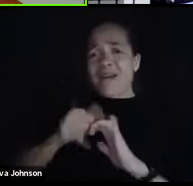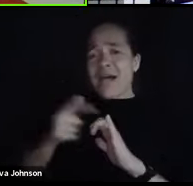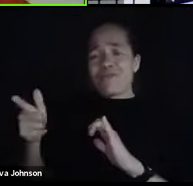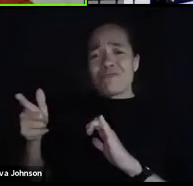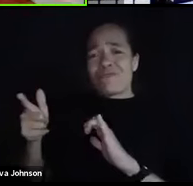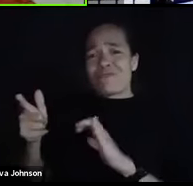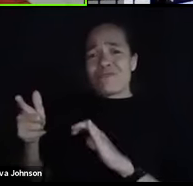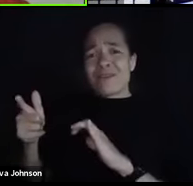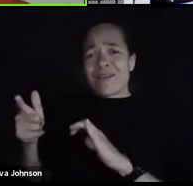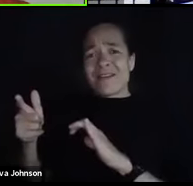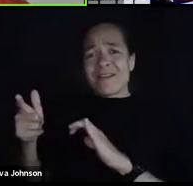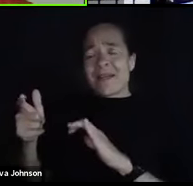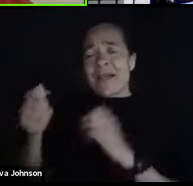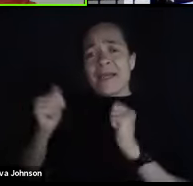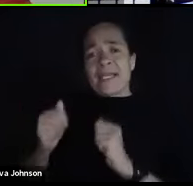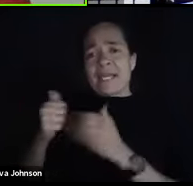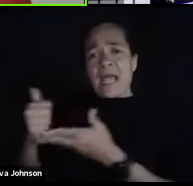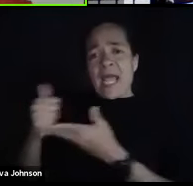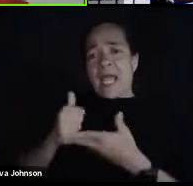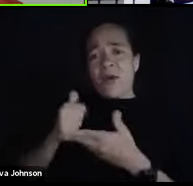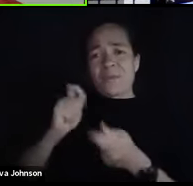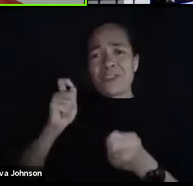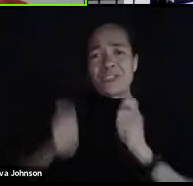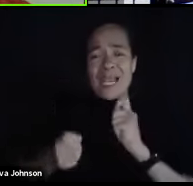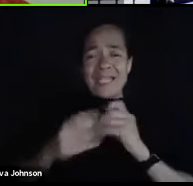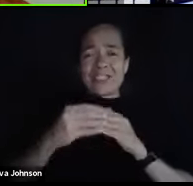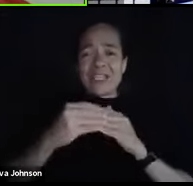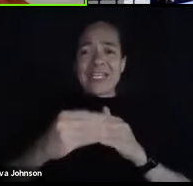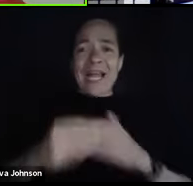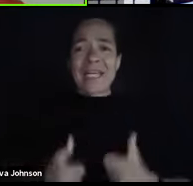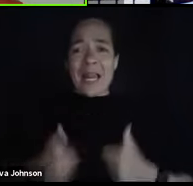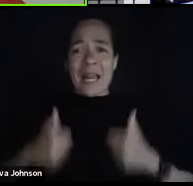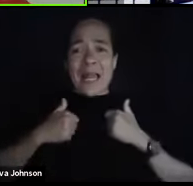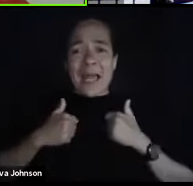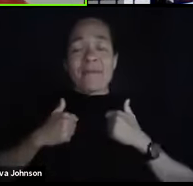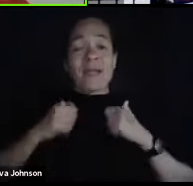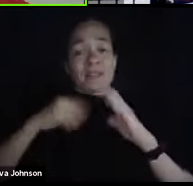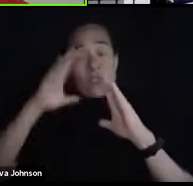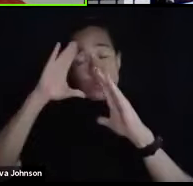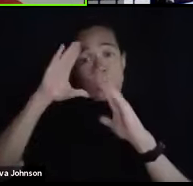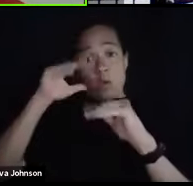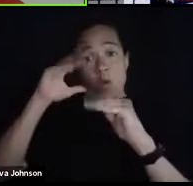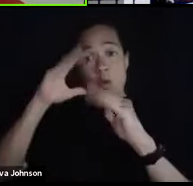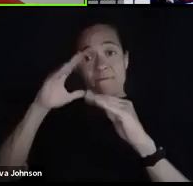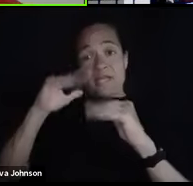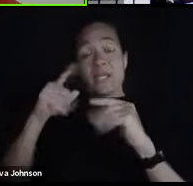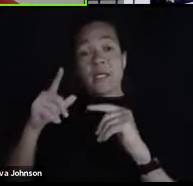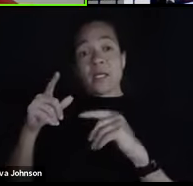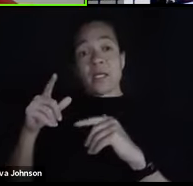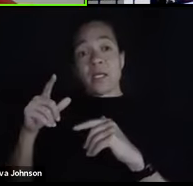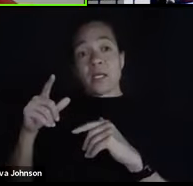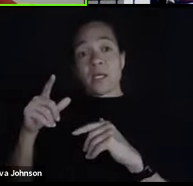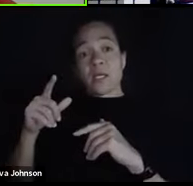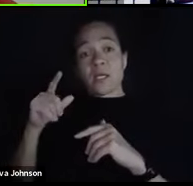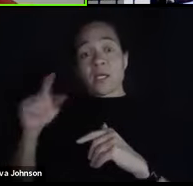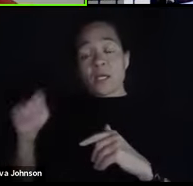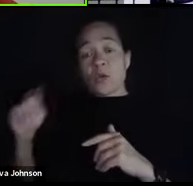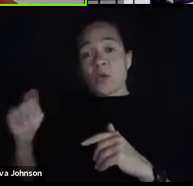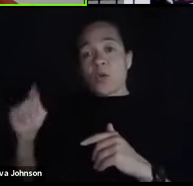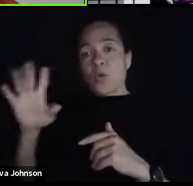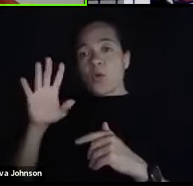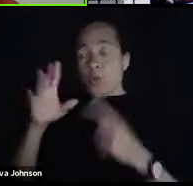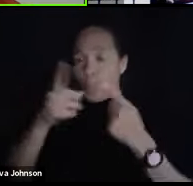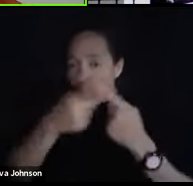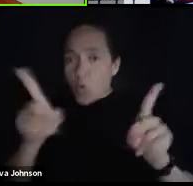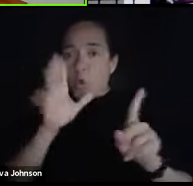change and guide a life and how that happened to you as well. And hopefully we'll see a lot. You'll see a lot of that as well when you all come to the University of Louisville for